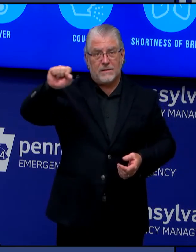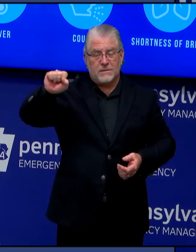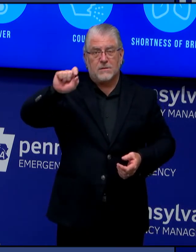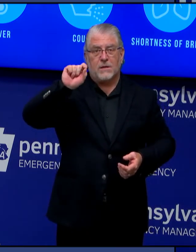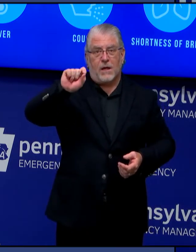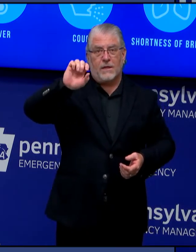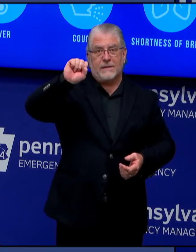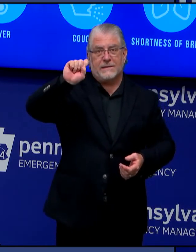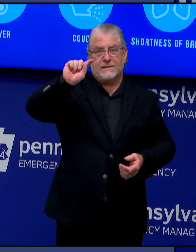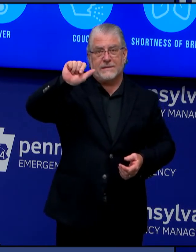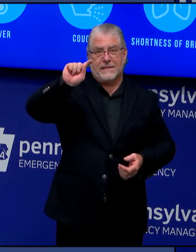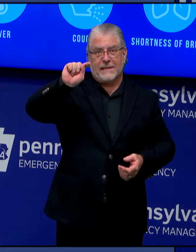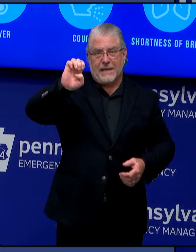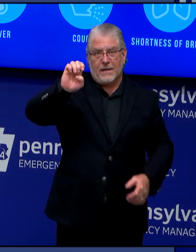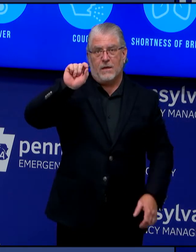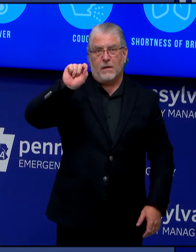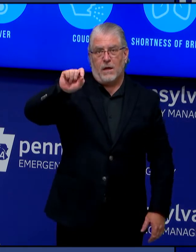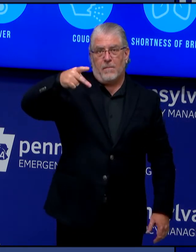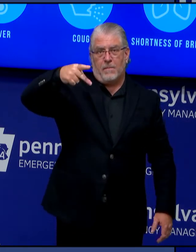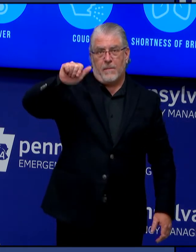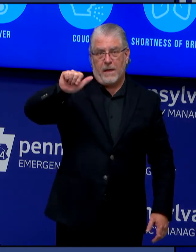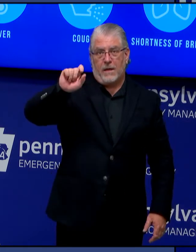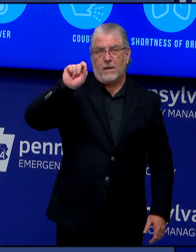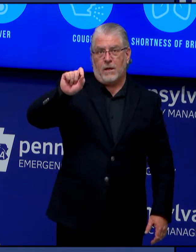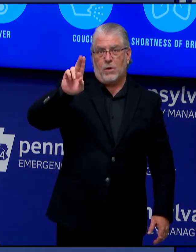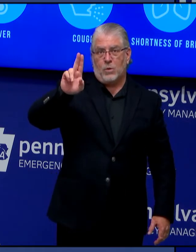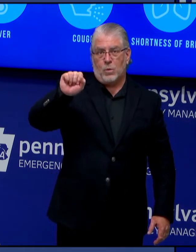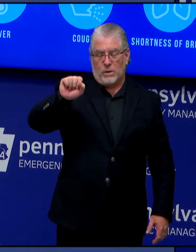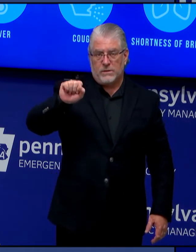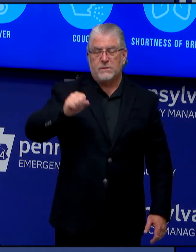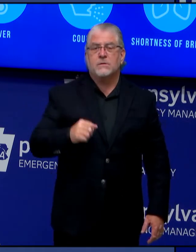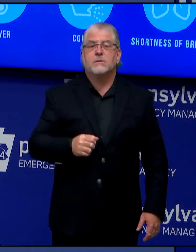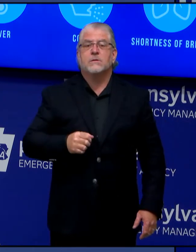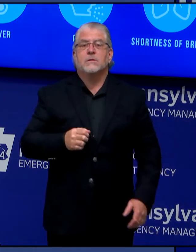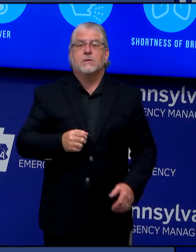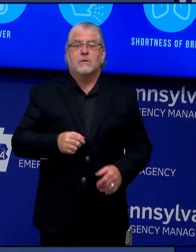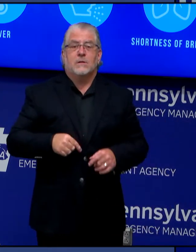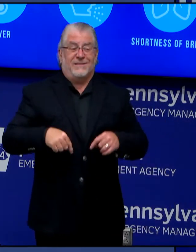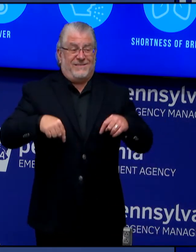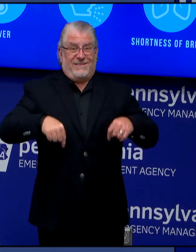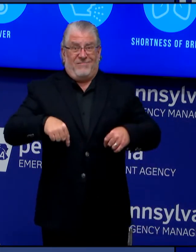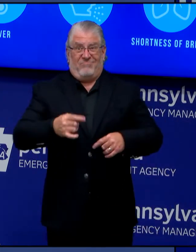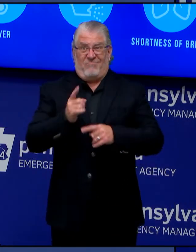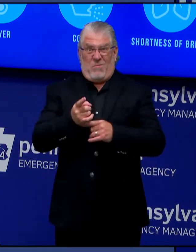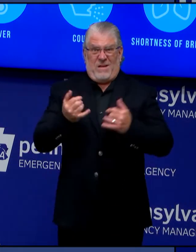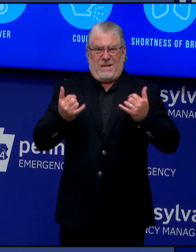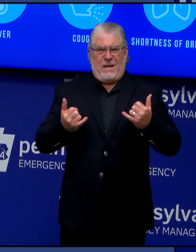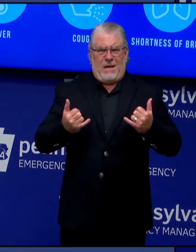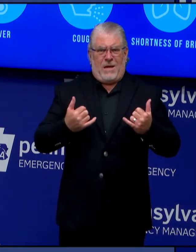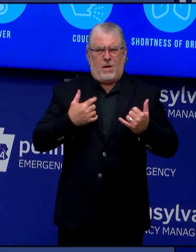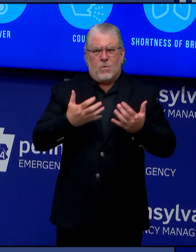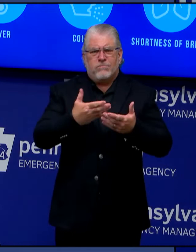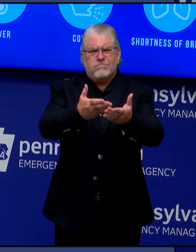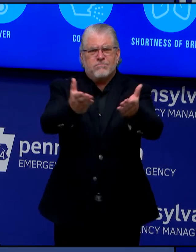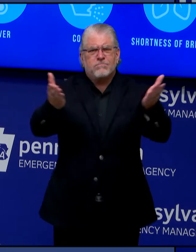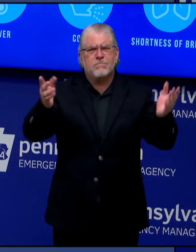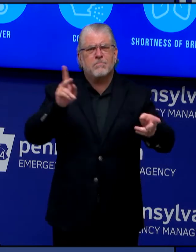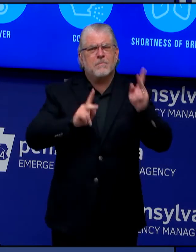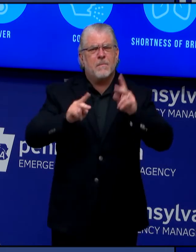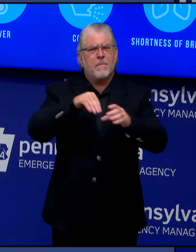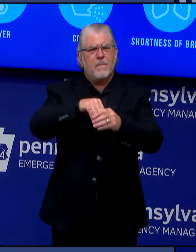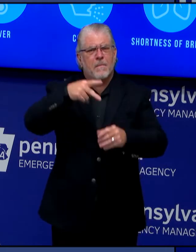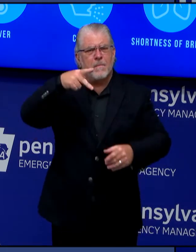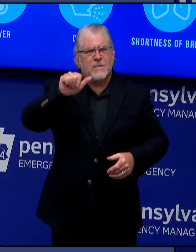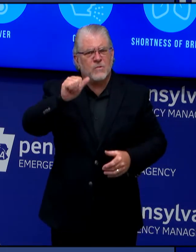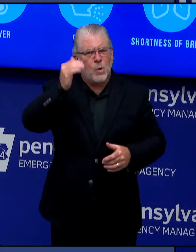.us. At this critical moment, I want Pennsylvanians to know that the Department of Human Services is doing